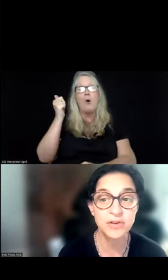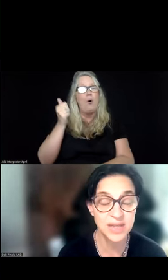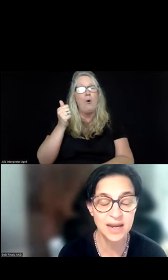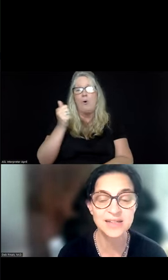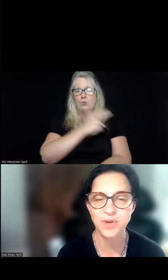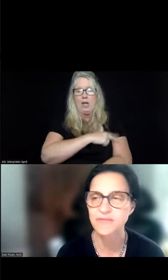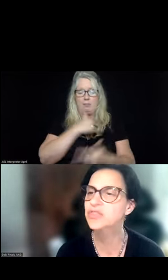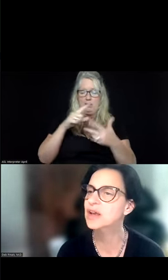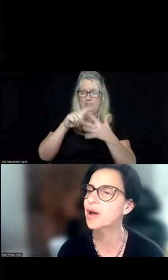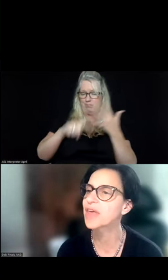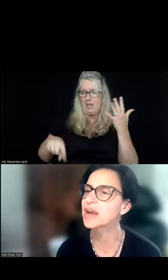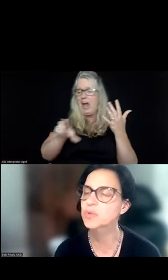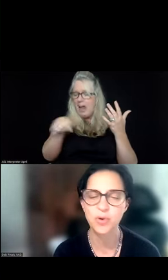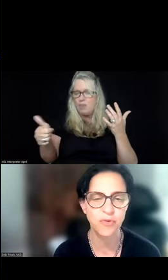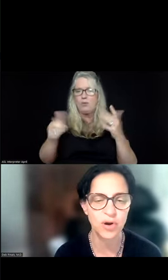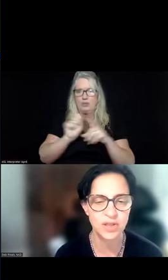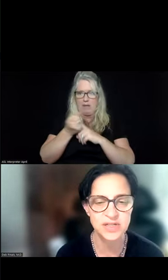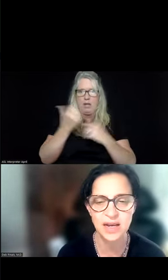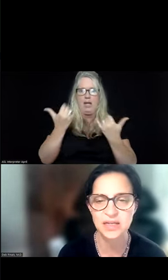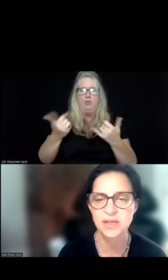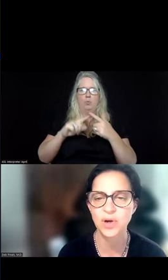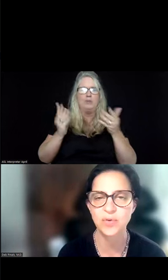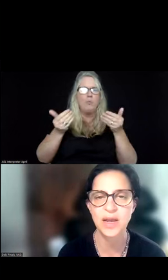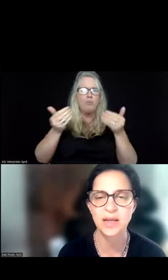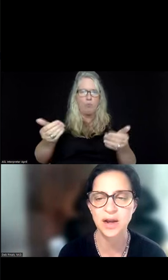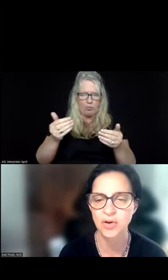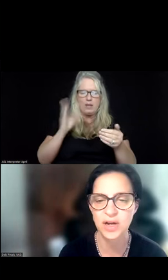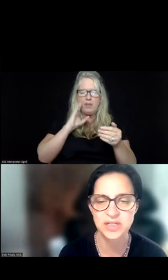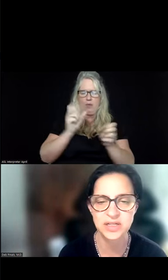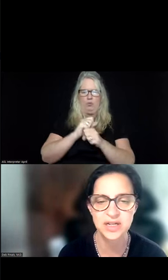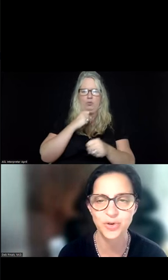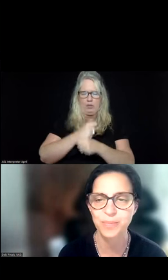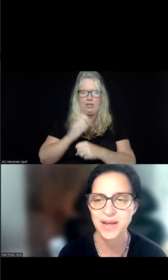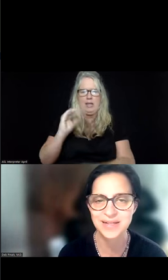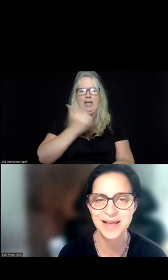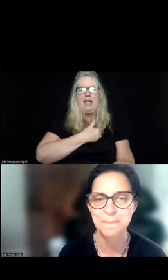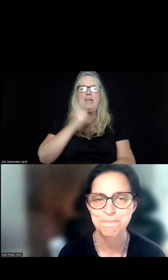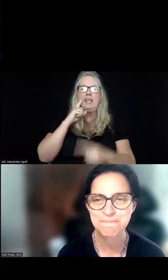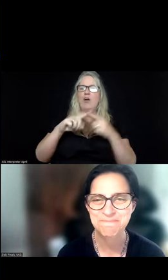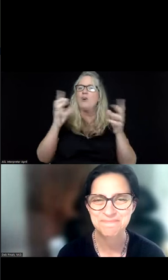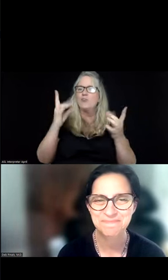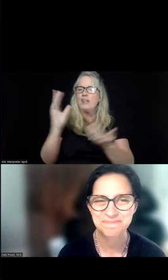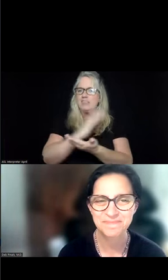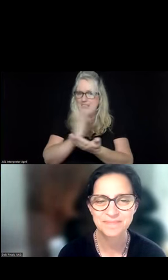many other settings. And we have to think about that as we move forward in the settings that we're creating in our crisis continuum. Next slide.